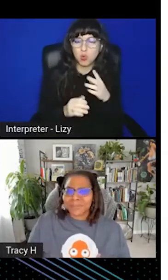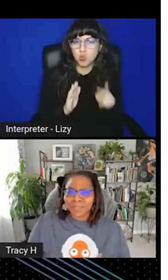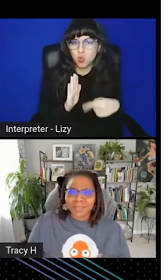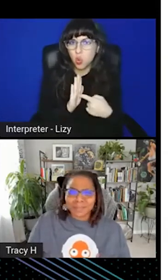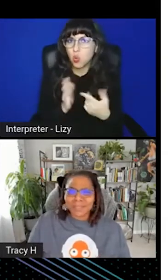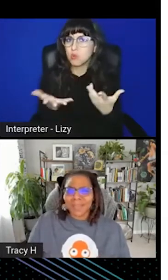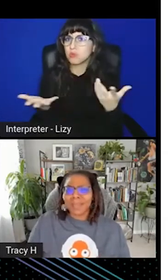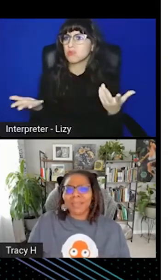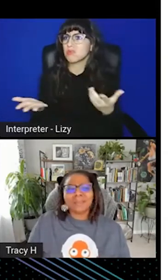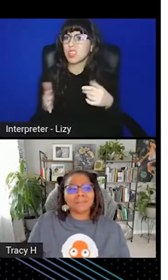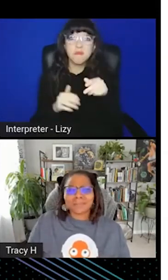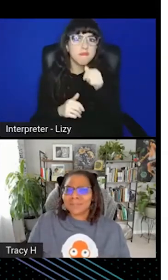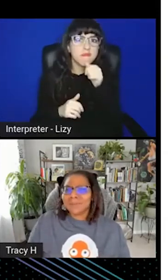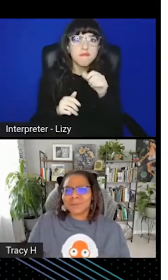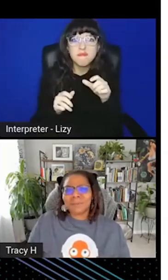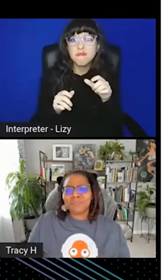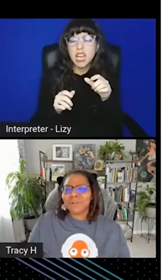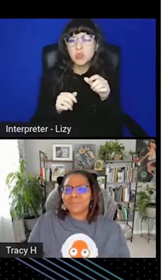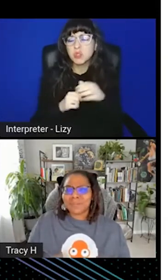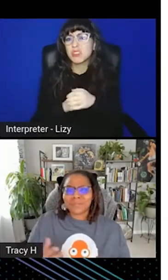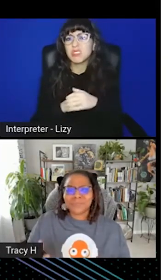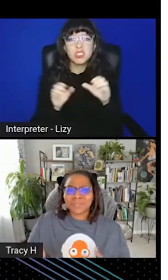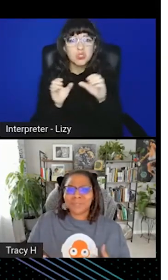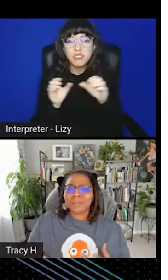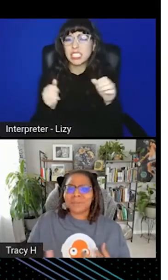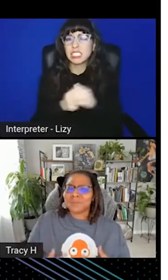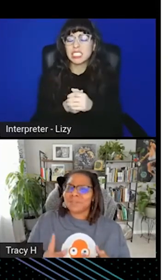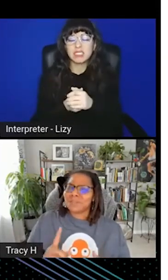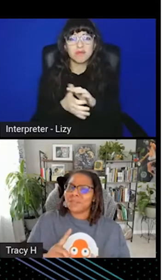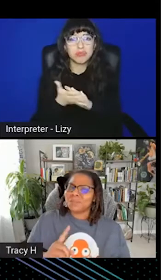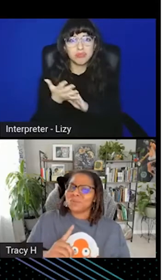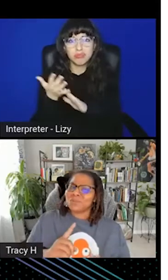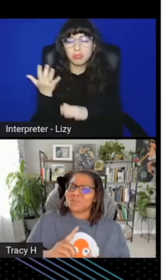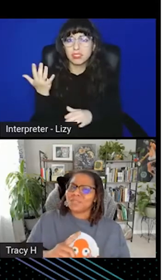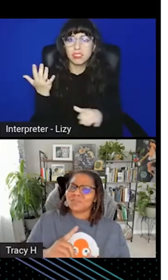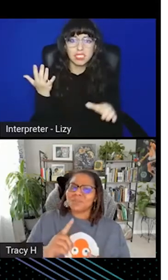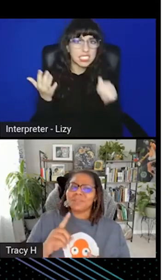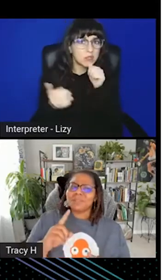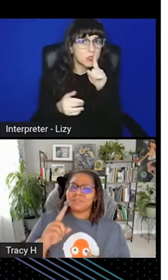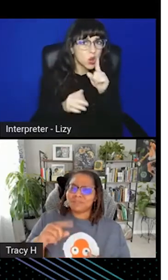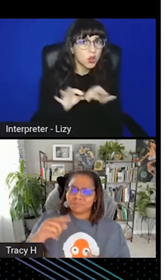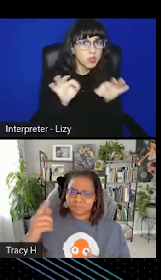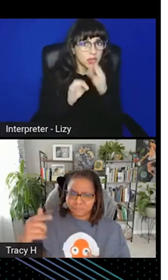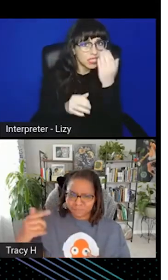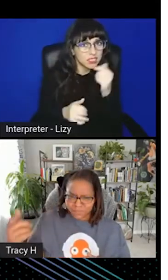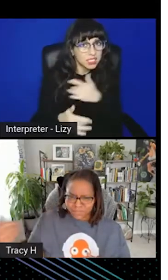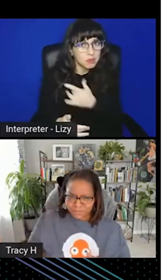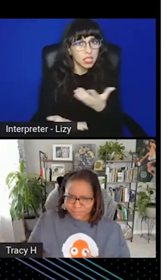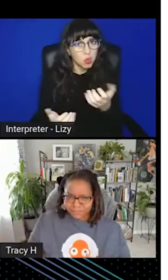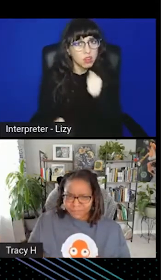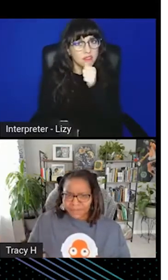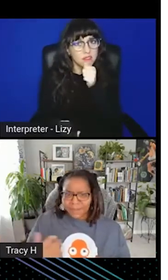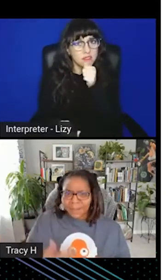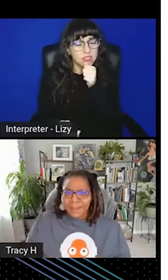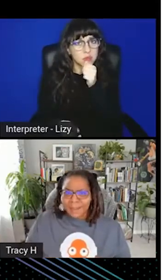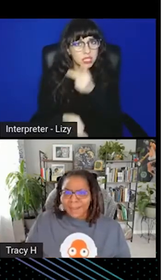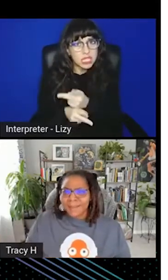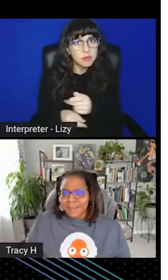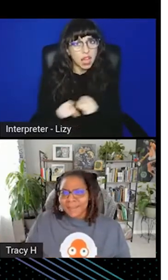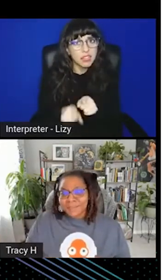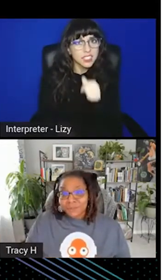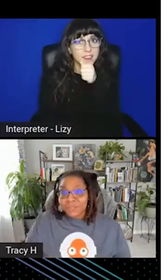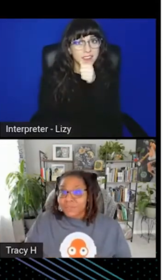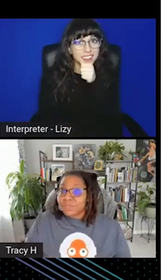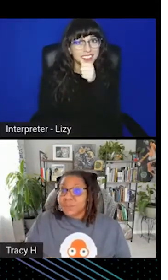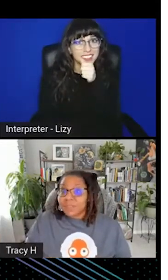certificates, and secrets are important because you typically want to keep your secrets secret. And